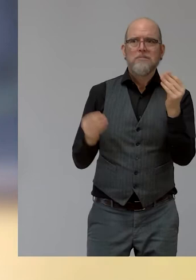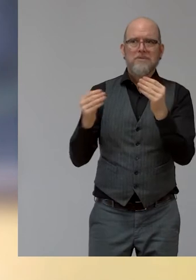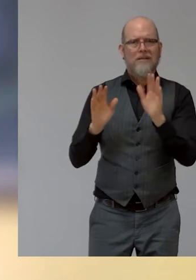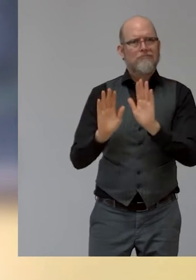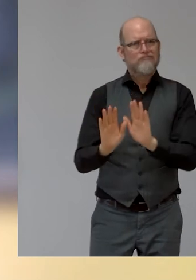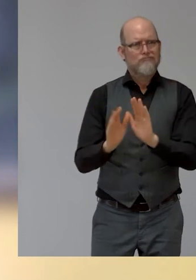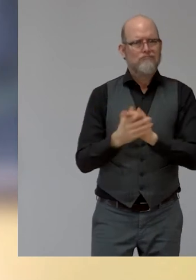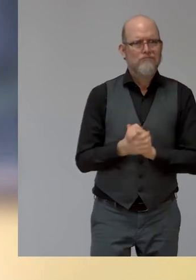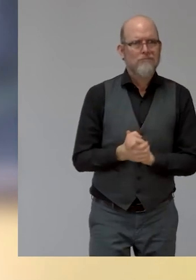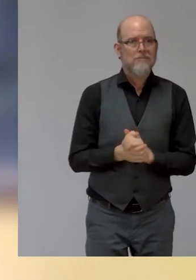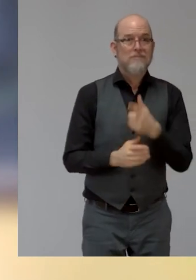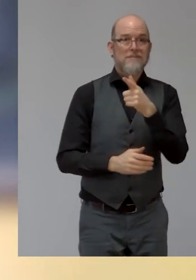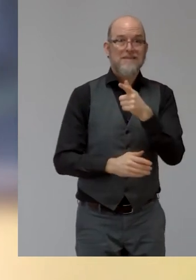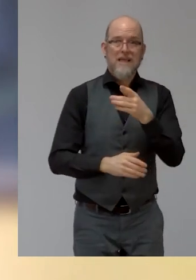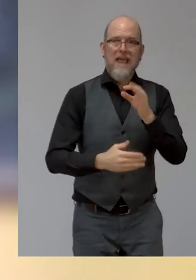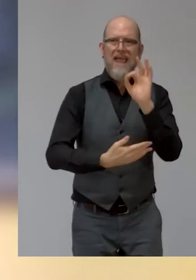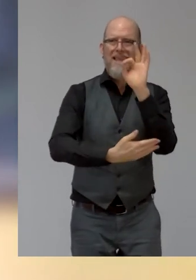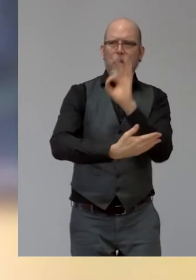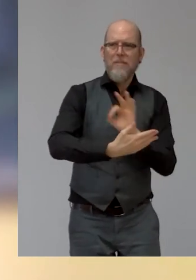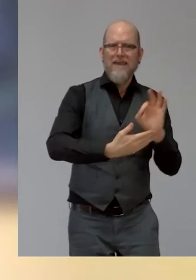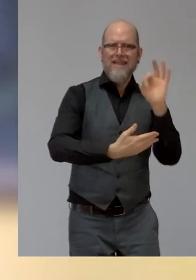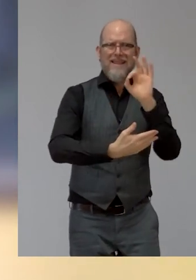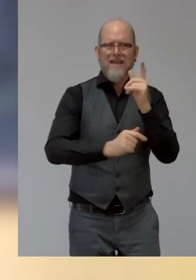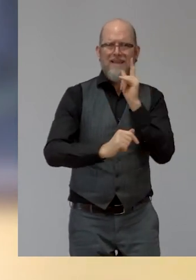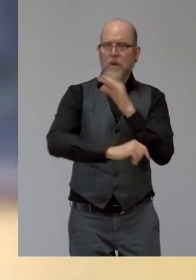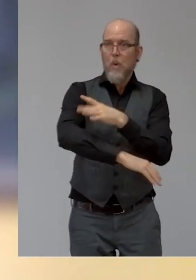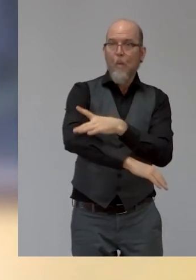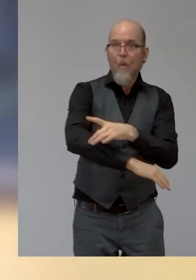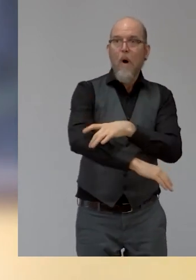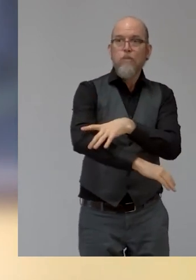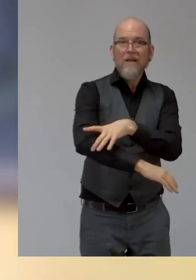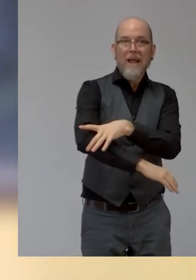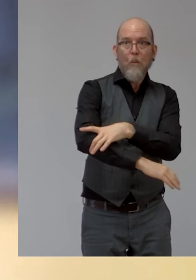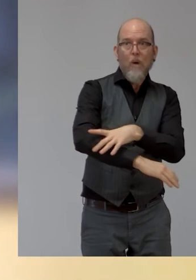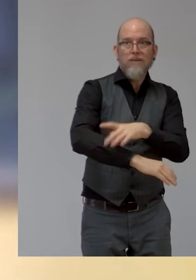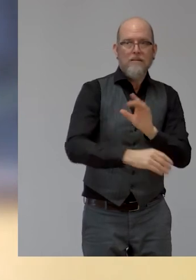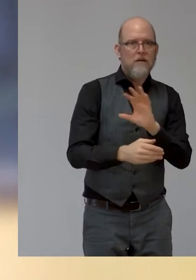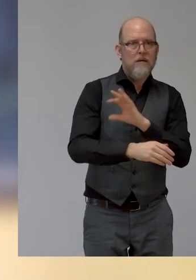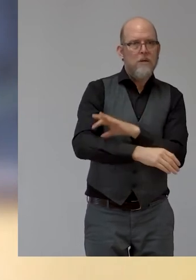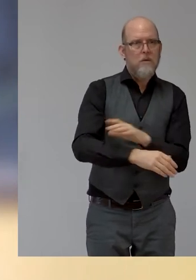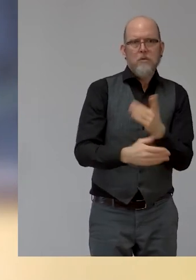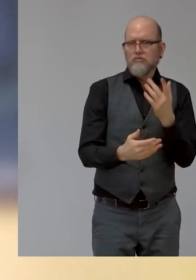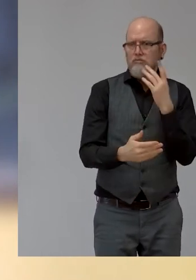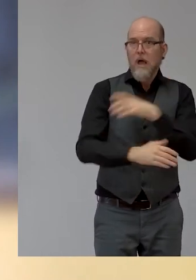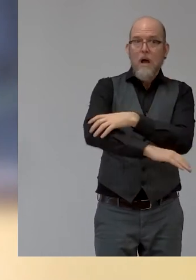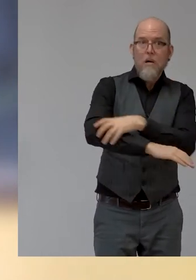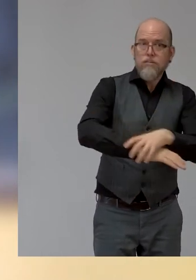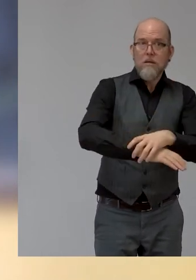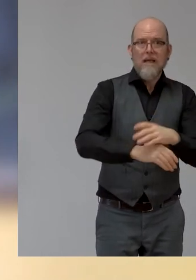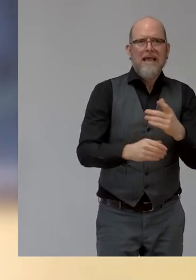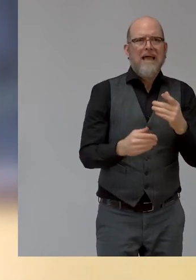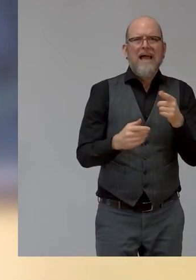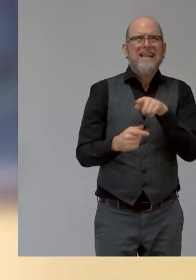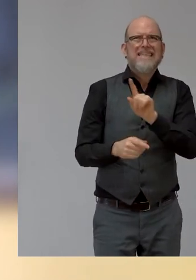it's just a cylinder or a quadrilateral container for a stump. So these are not very complex